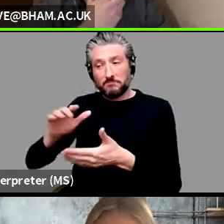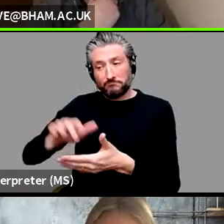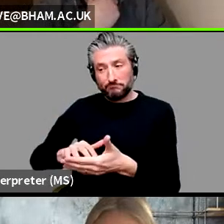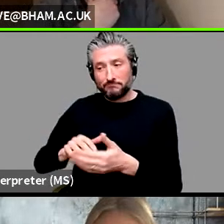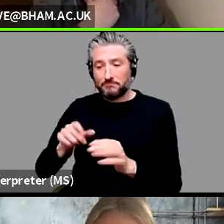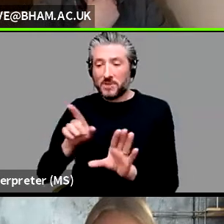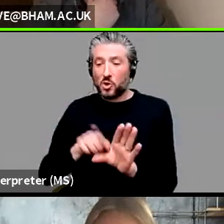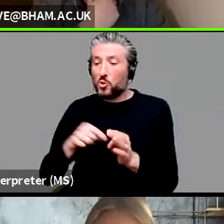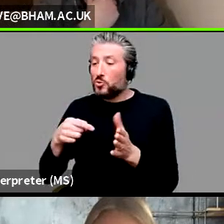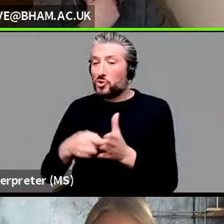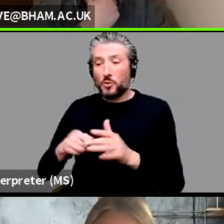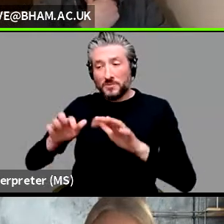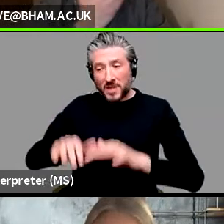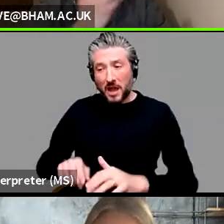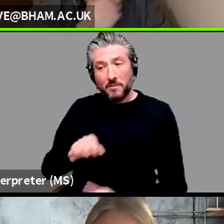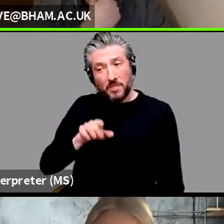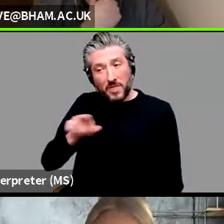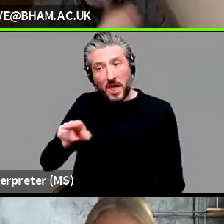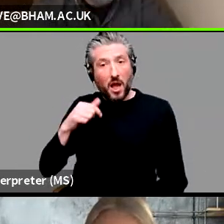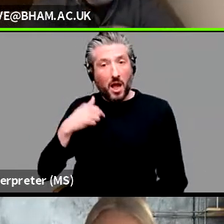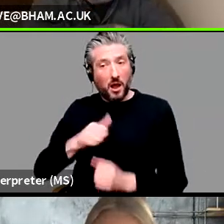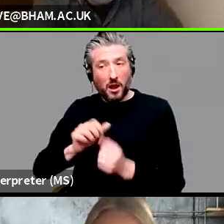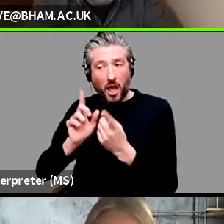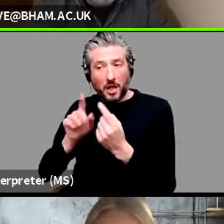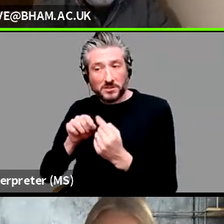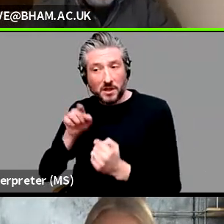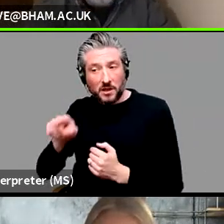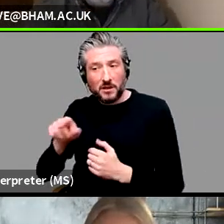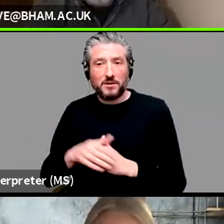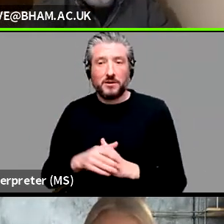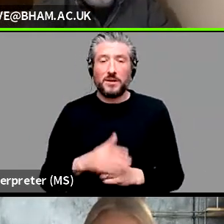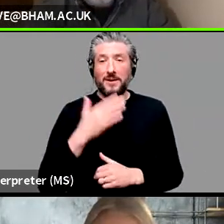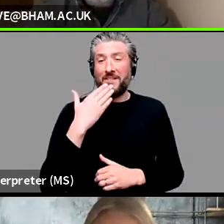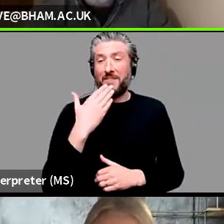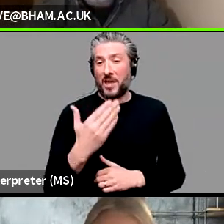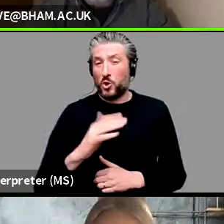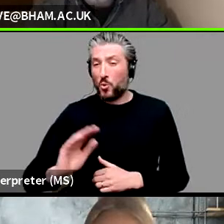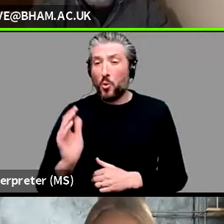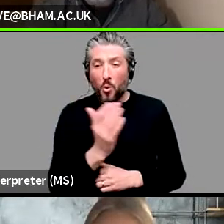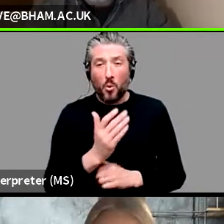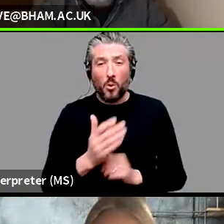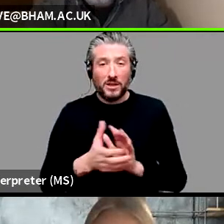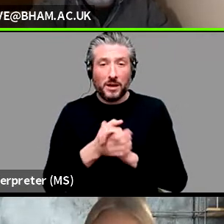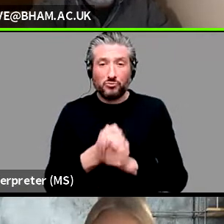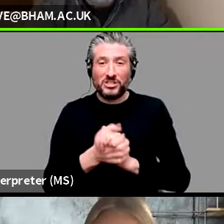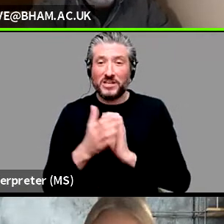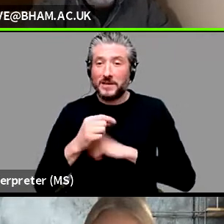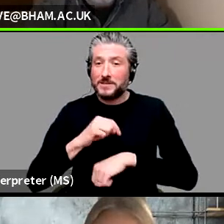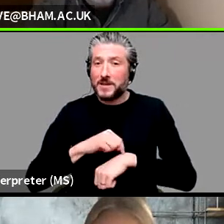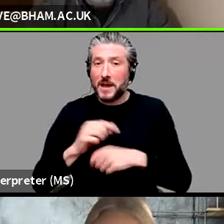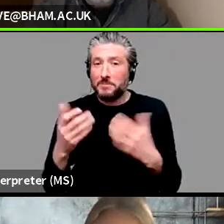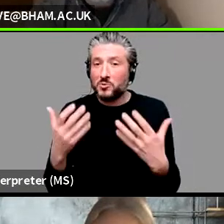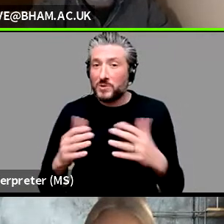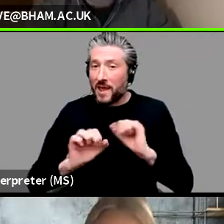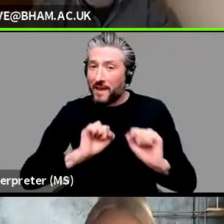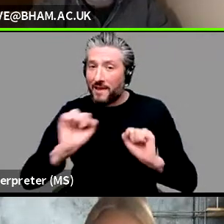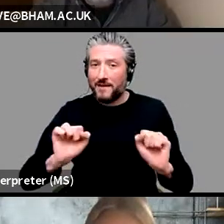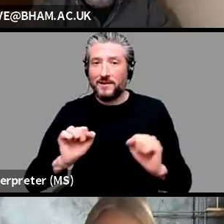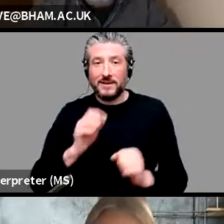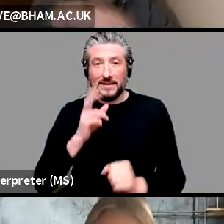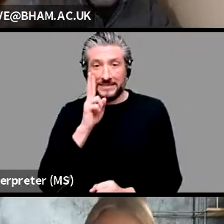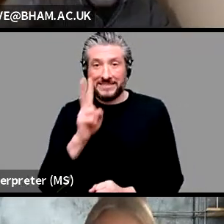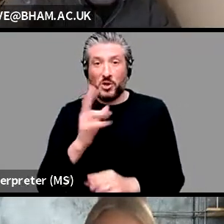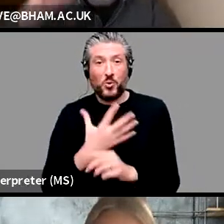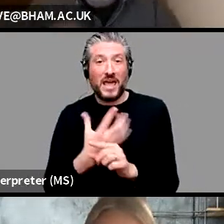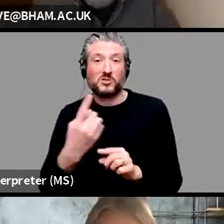Thank you. Thank you. That'd really appreciated. great. Anyways, thank you very much to everyone. Um, I, I really appreciate your time today. Um, I look forward to seeing you all next week. Thank you very much.